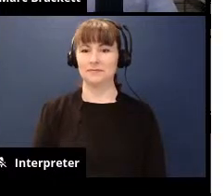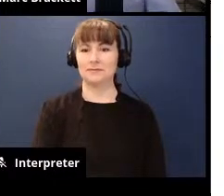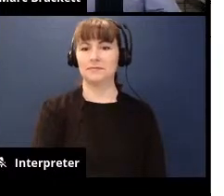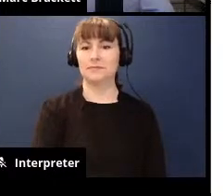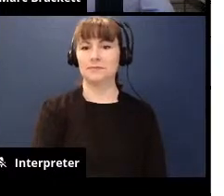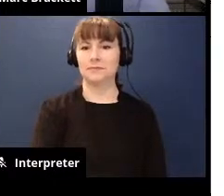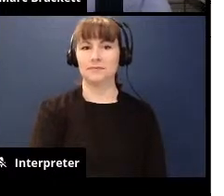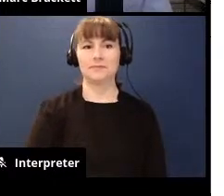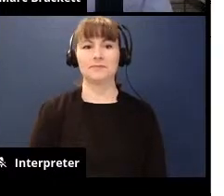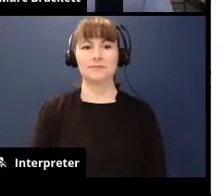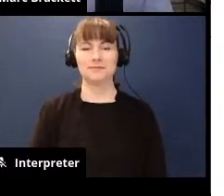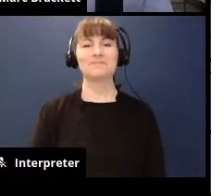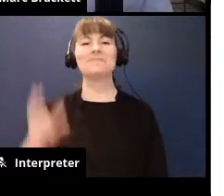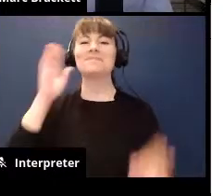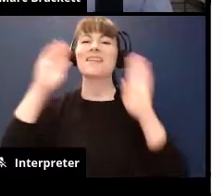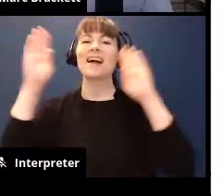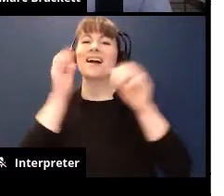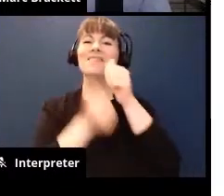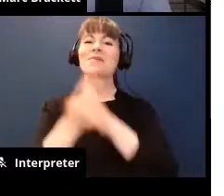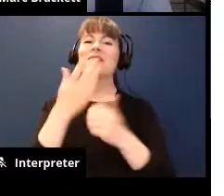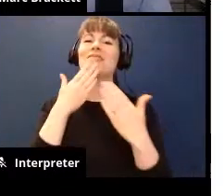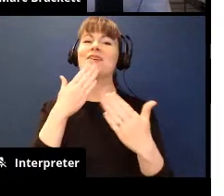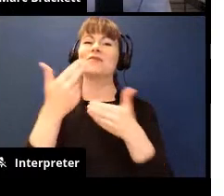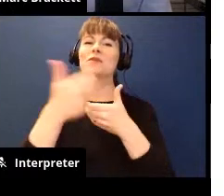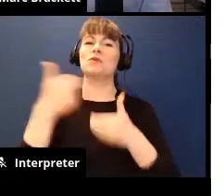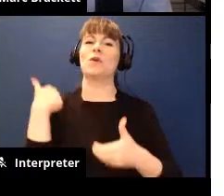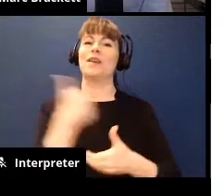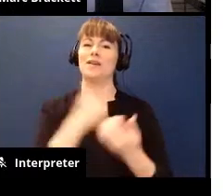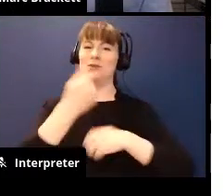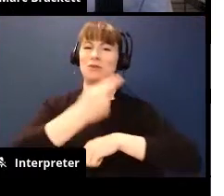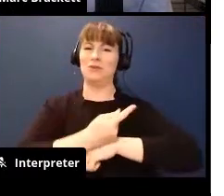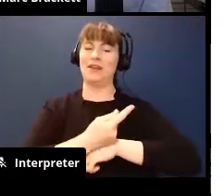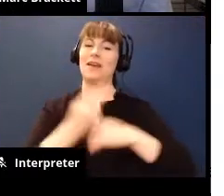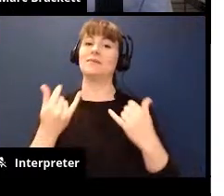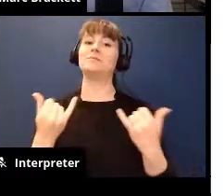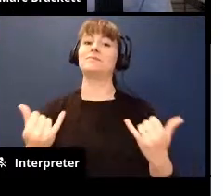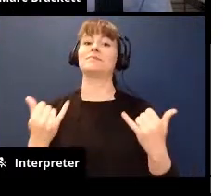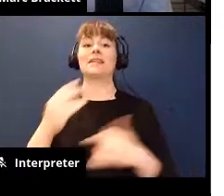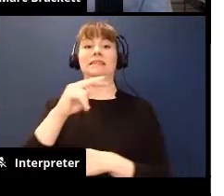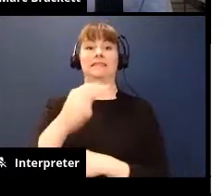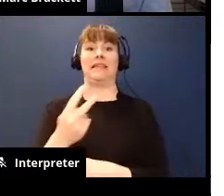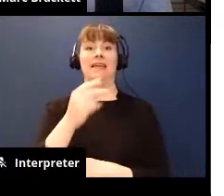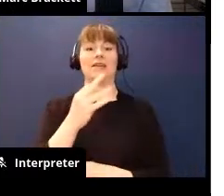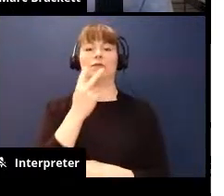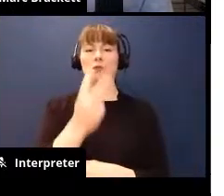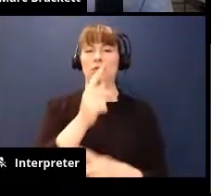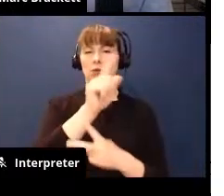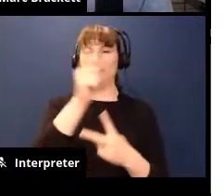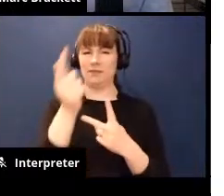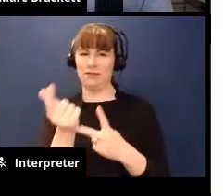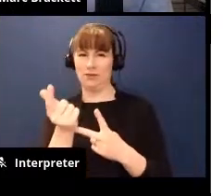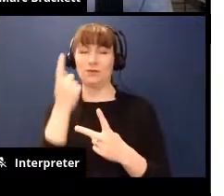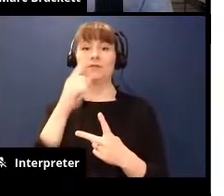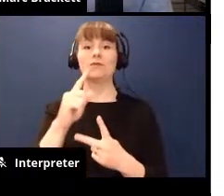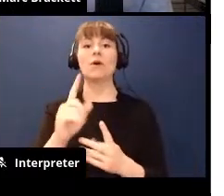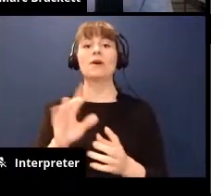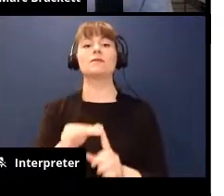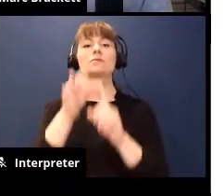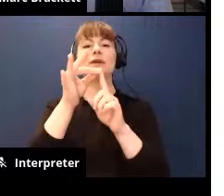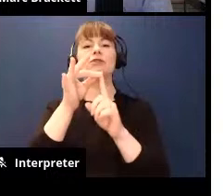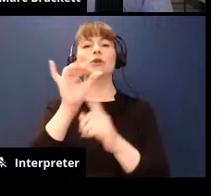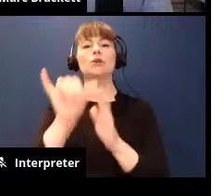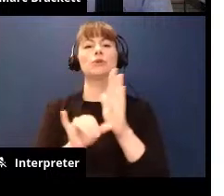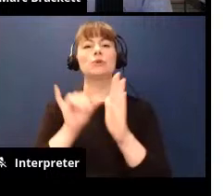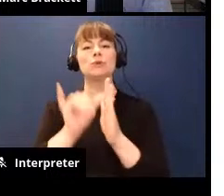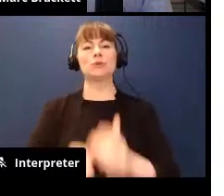hi everyone thank you so much for joining us today on this second of two in a series for a special YouTube live